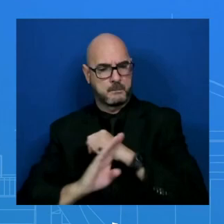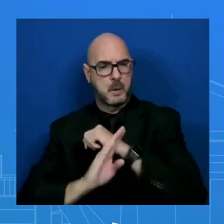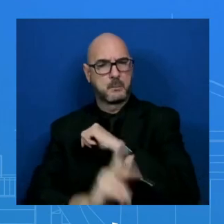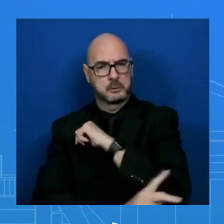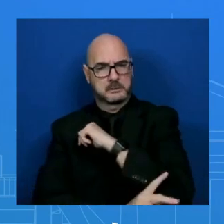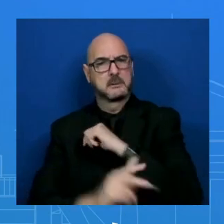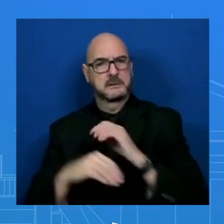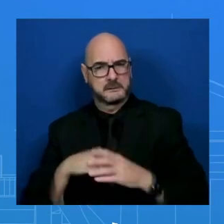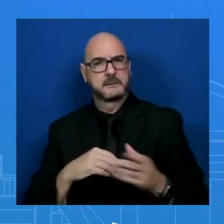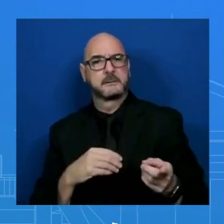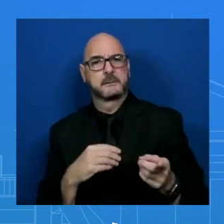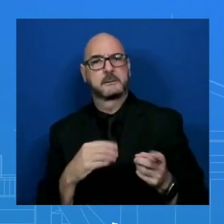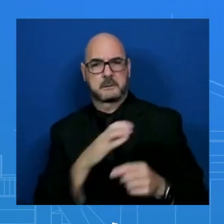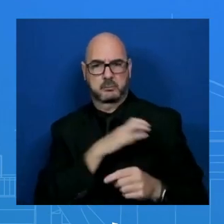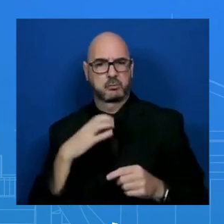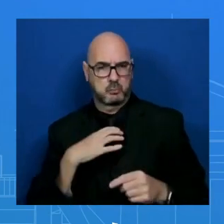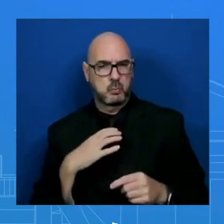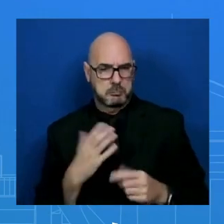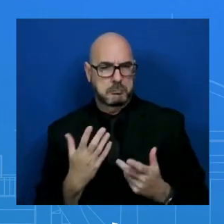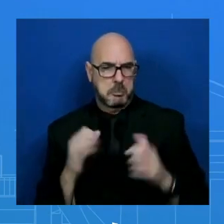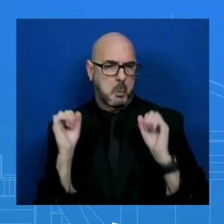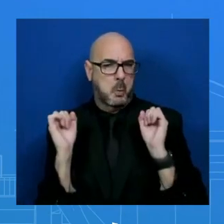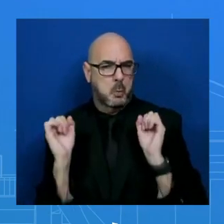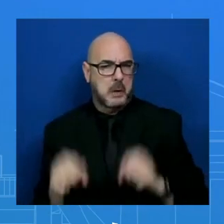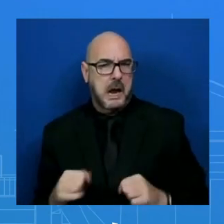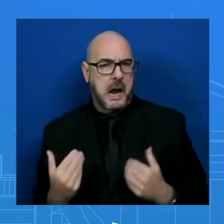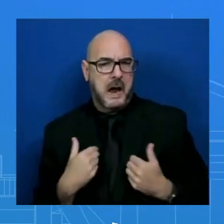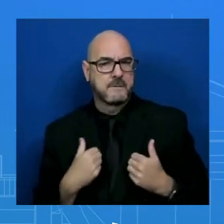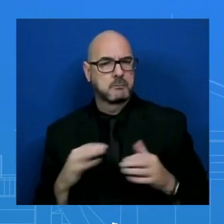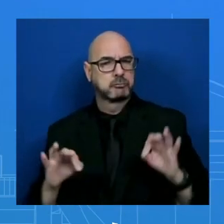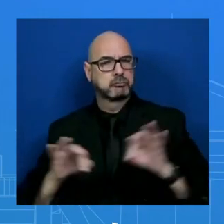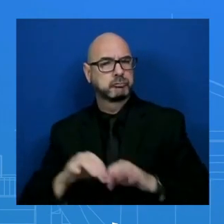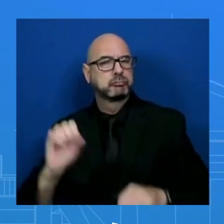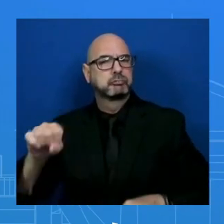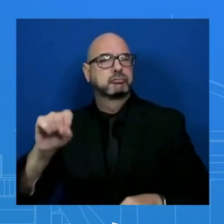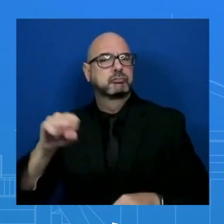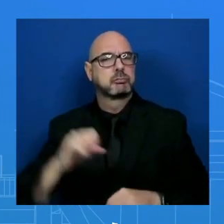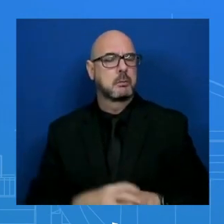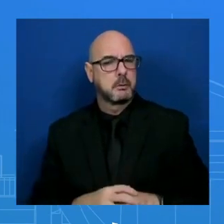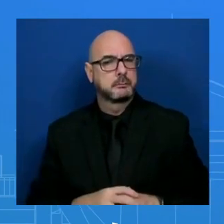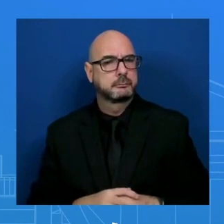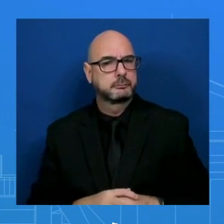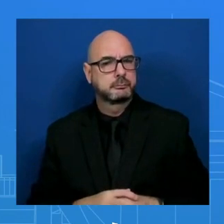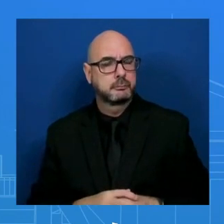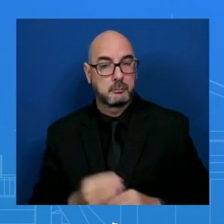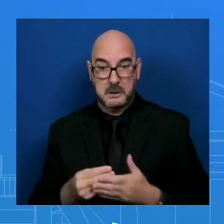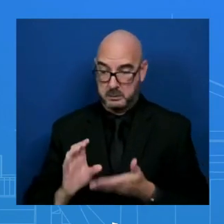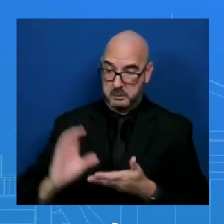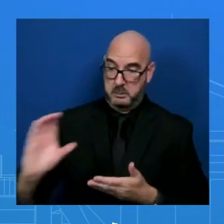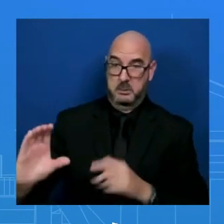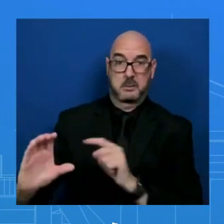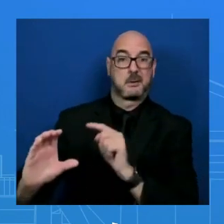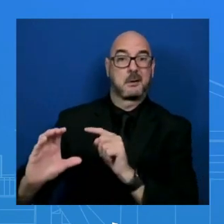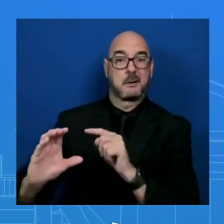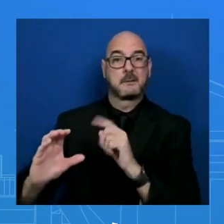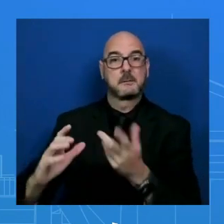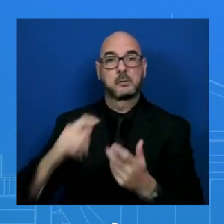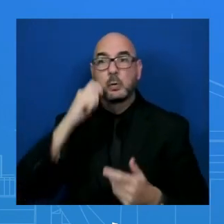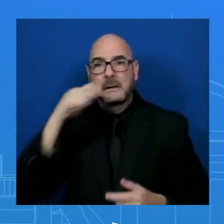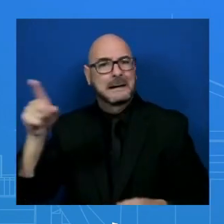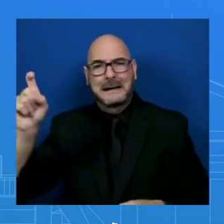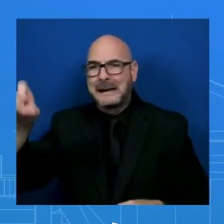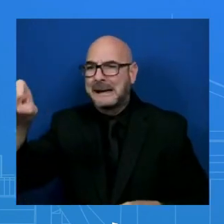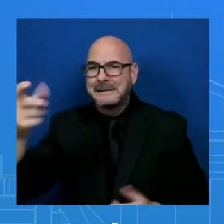a material package that Ukraine needs to be able to not just sustain its gains on the battlefield,